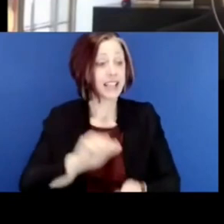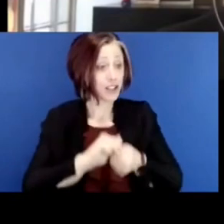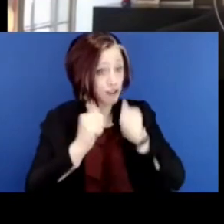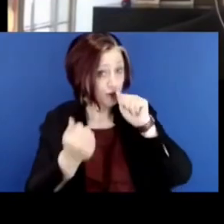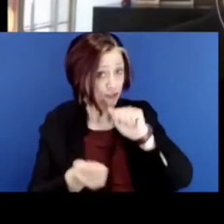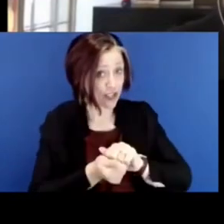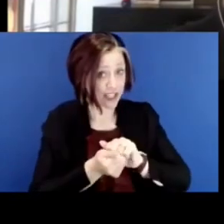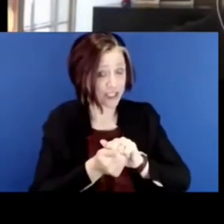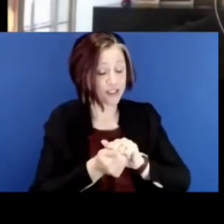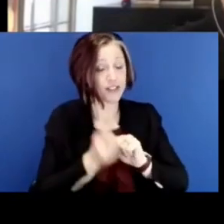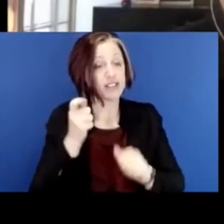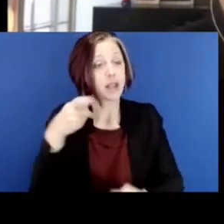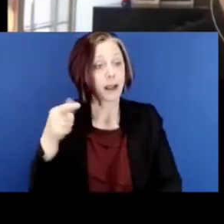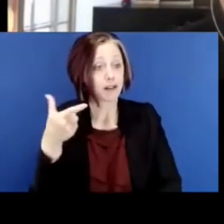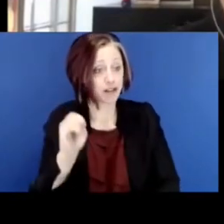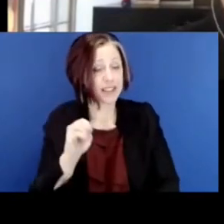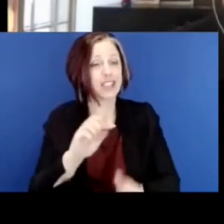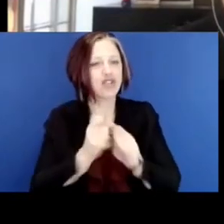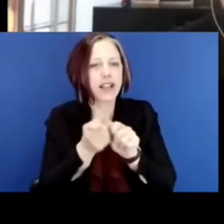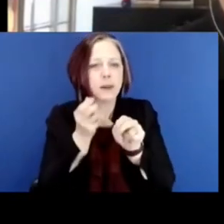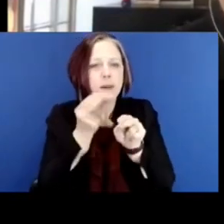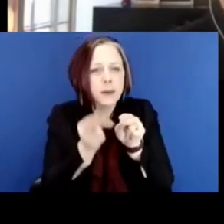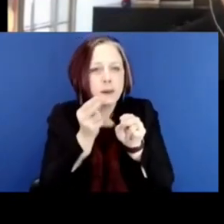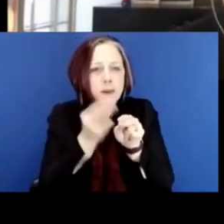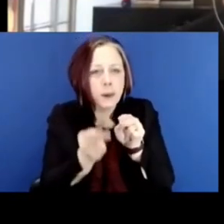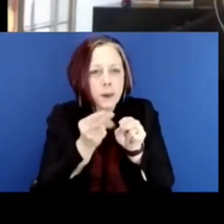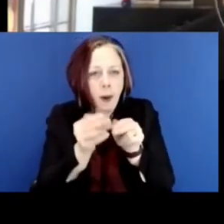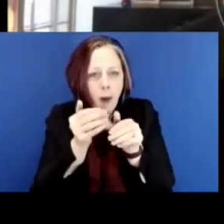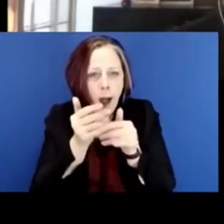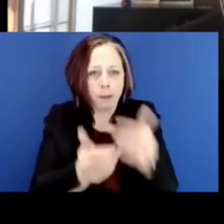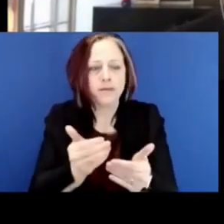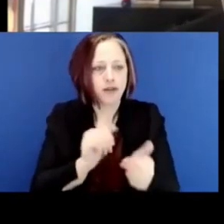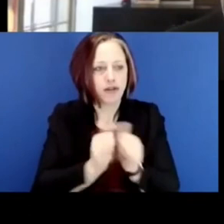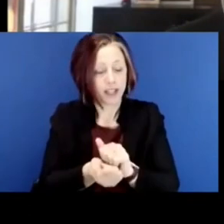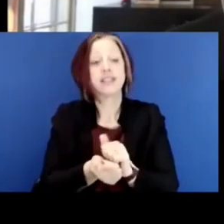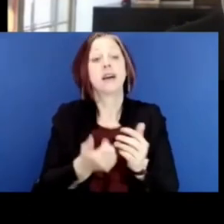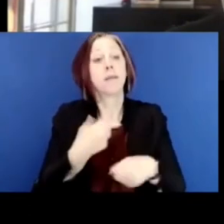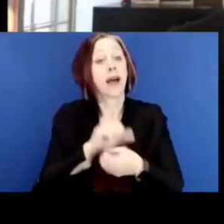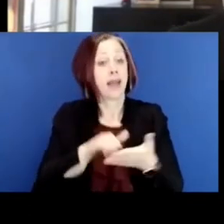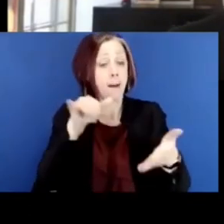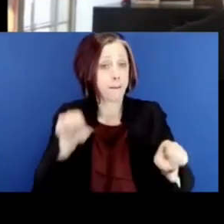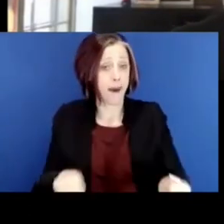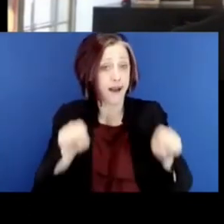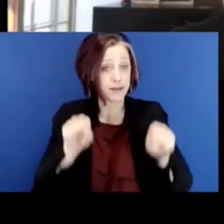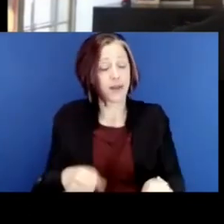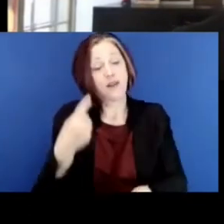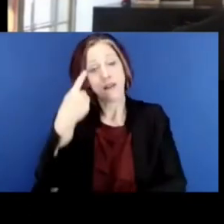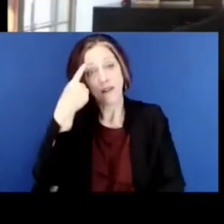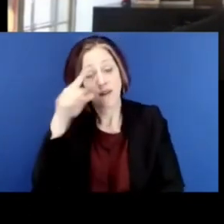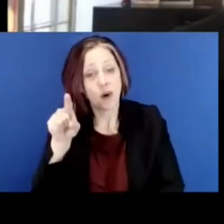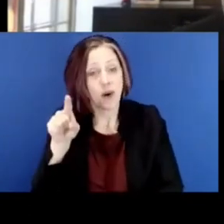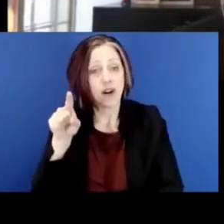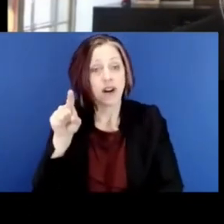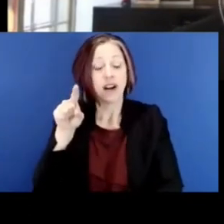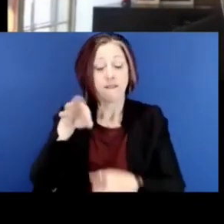in very short order. It made it possible for the